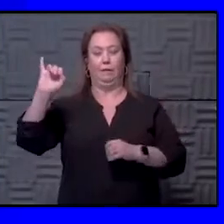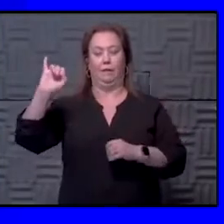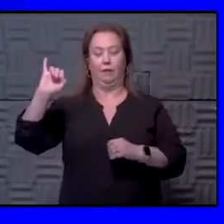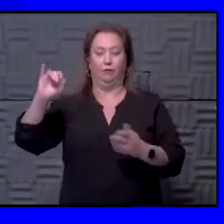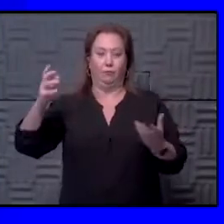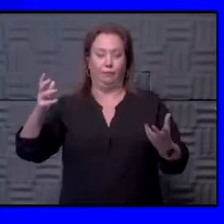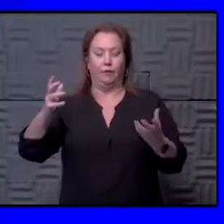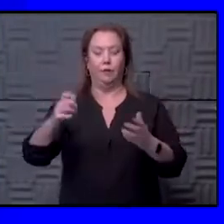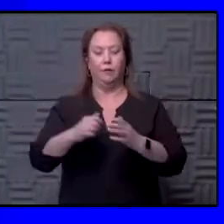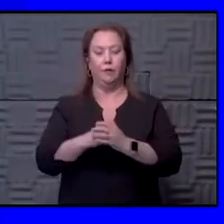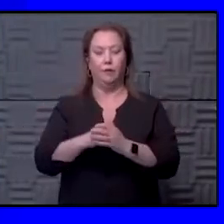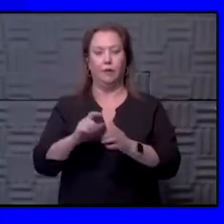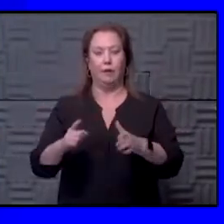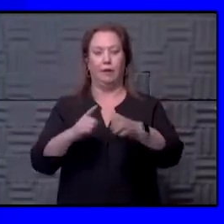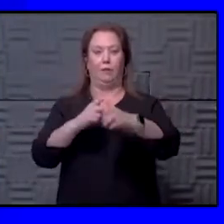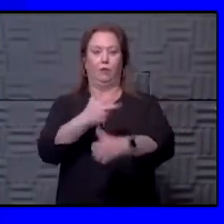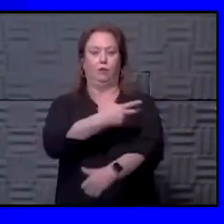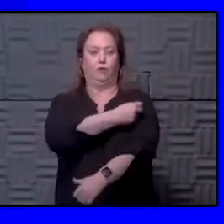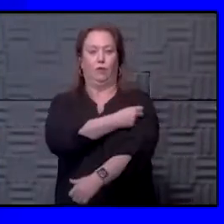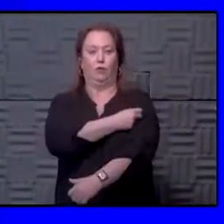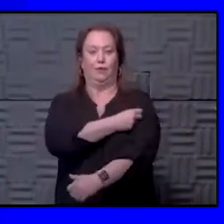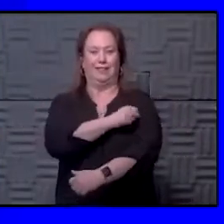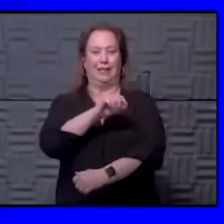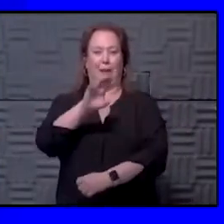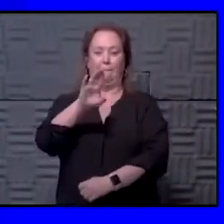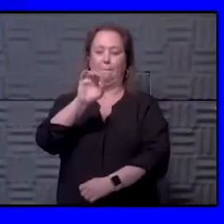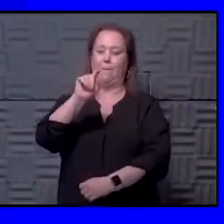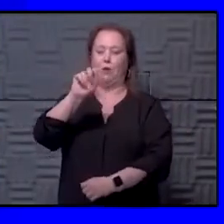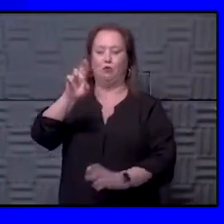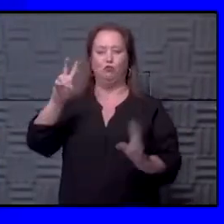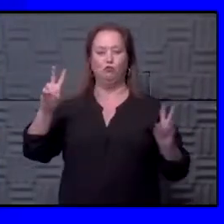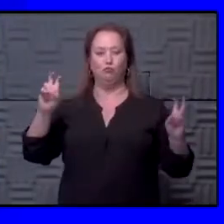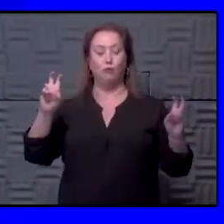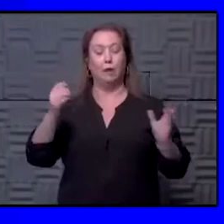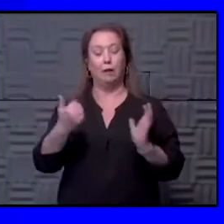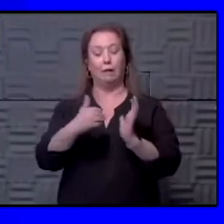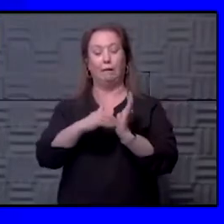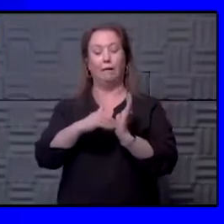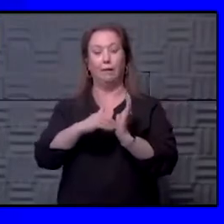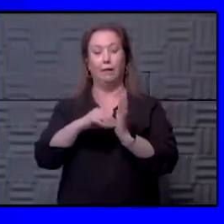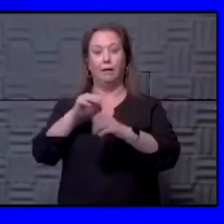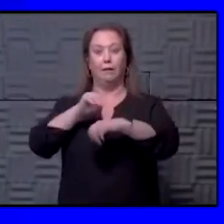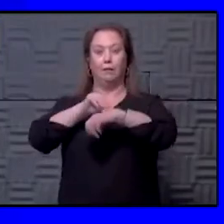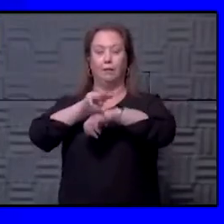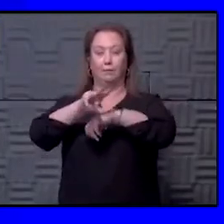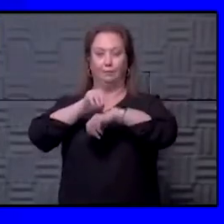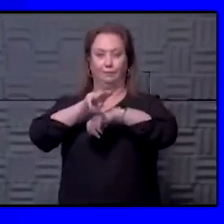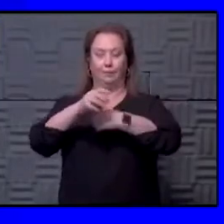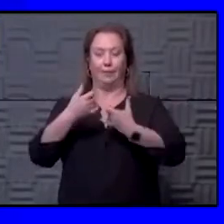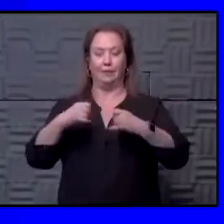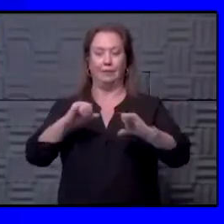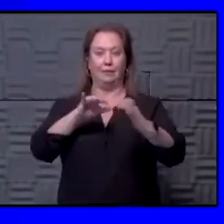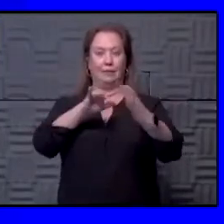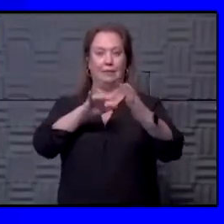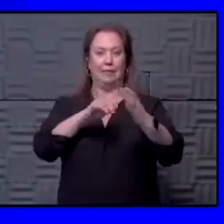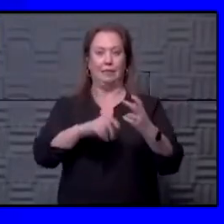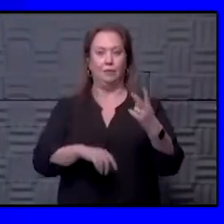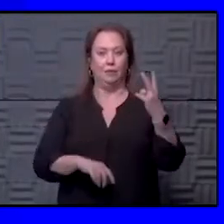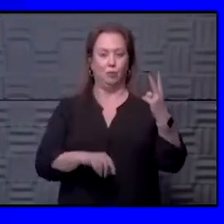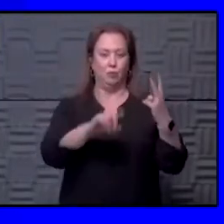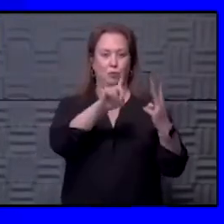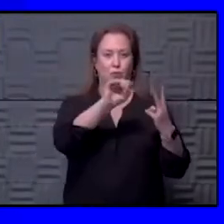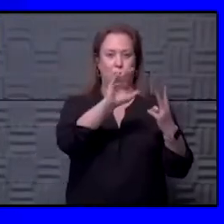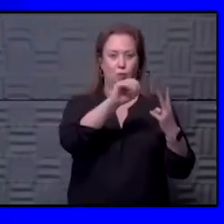itself. So that almost – that first dose almost acts like a boosting dose as well. Now, again, this guidance is still – because those studies were done with two doses,